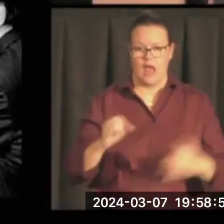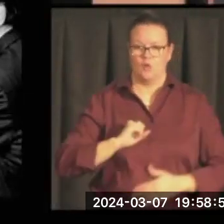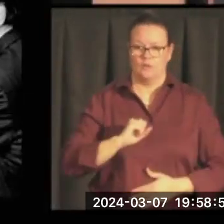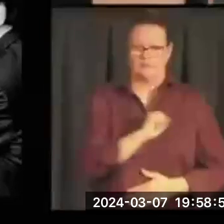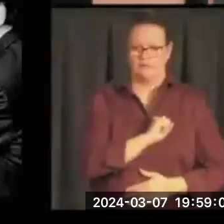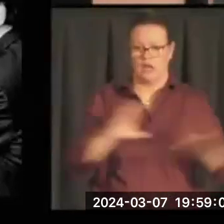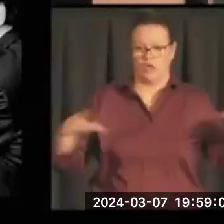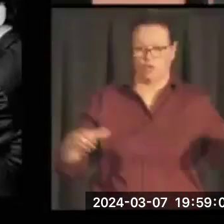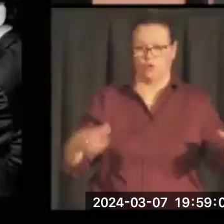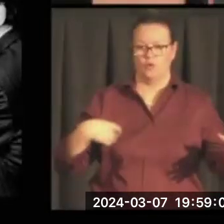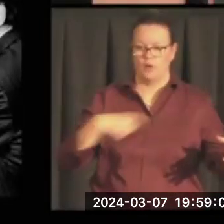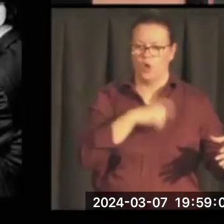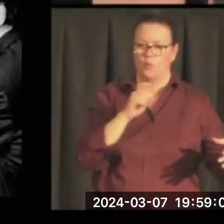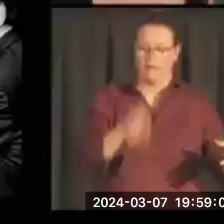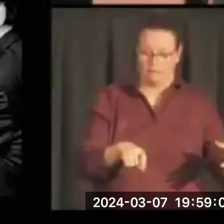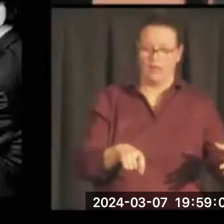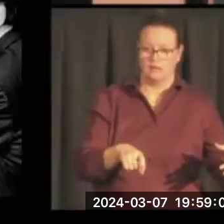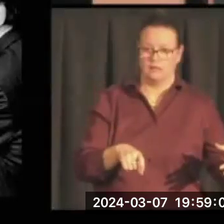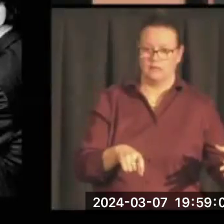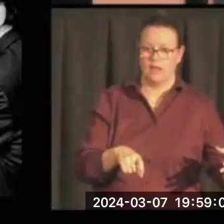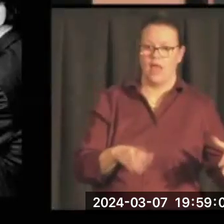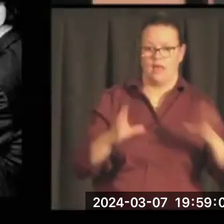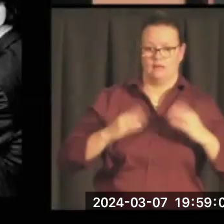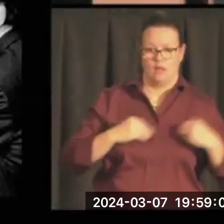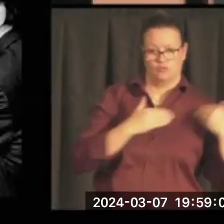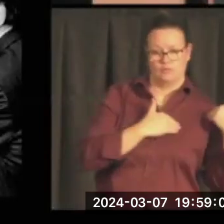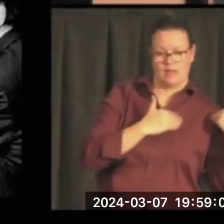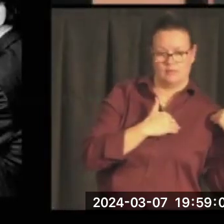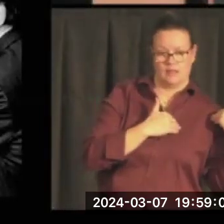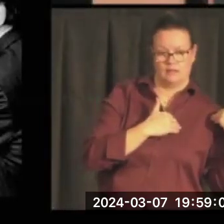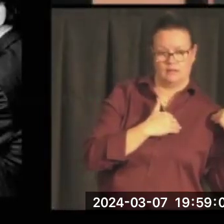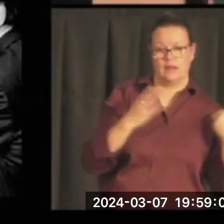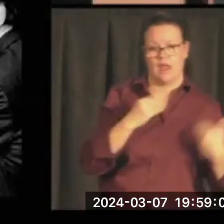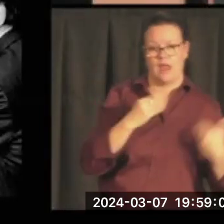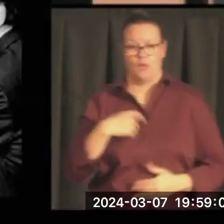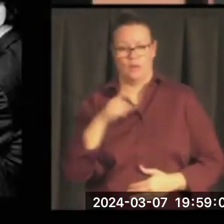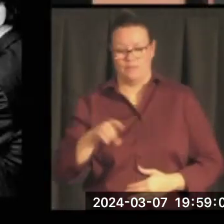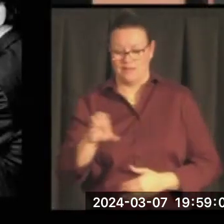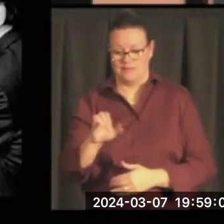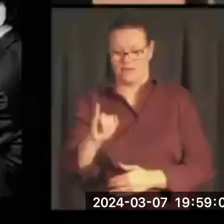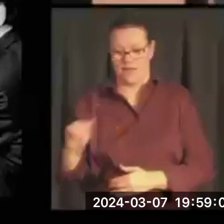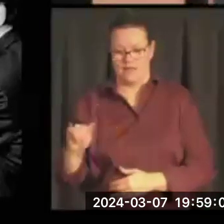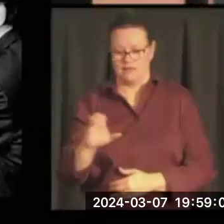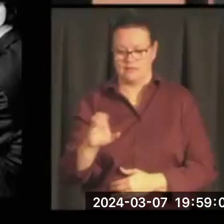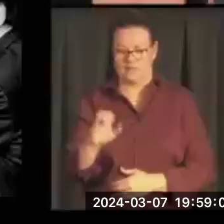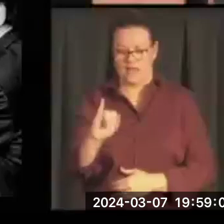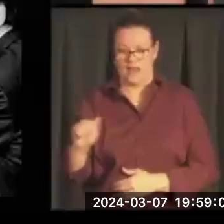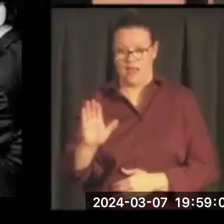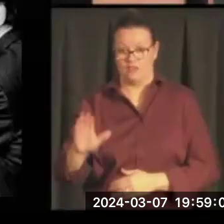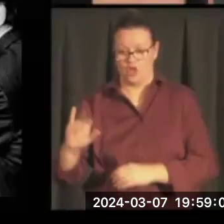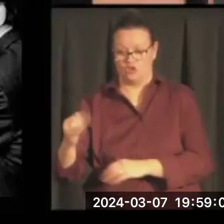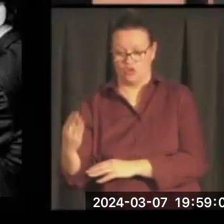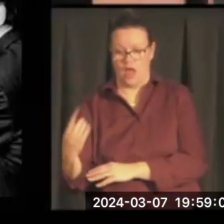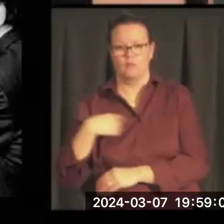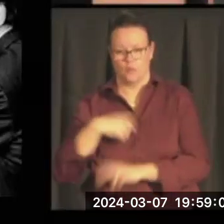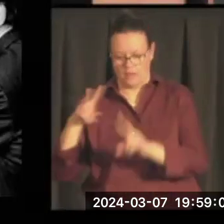trouble, and yes, the risks, of knowing more rather than less. And so, with a